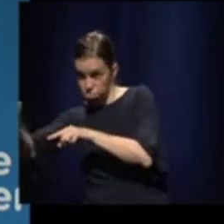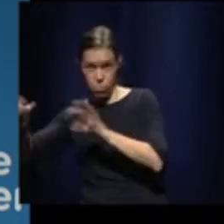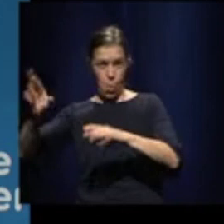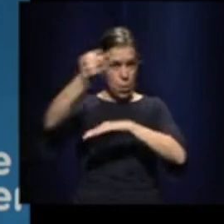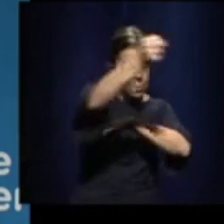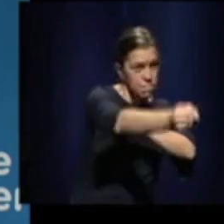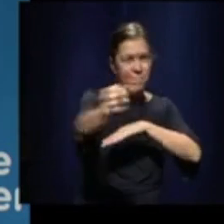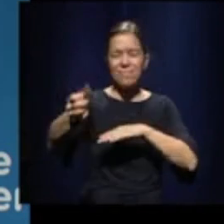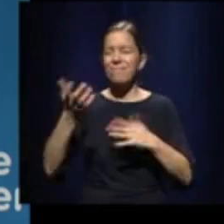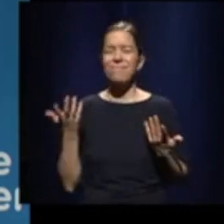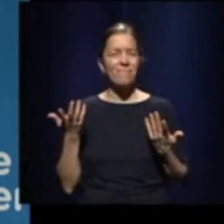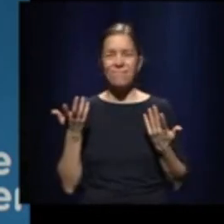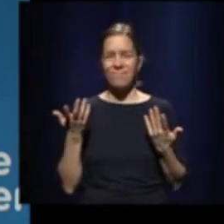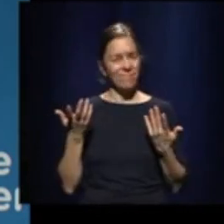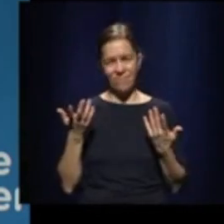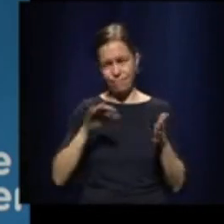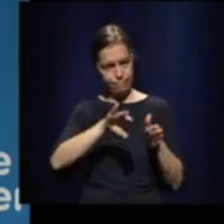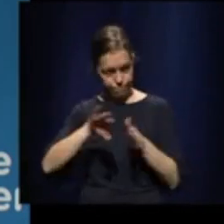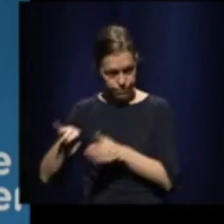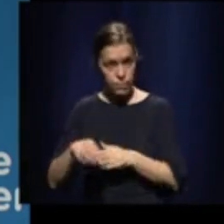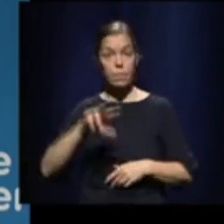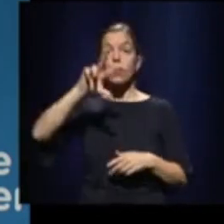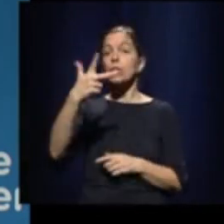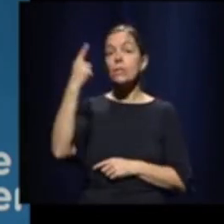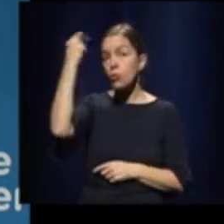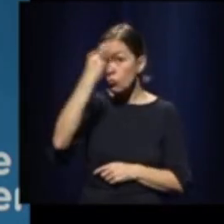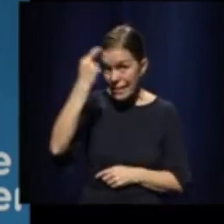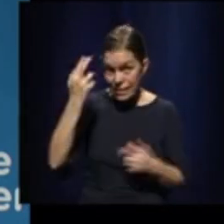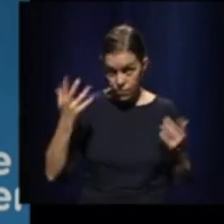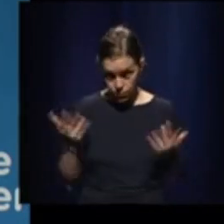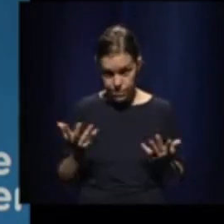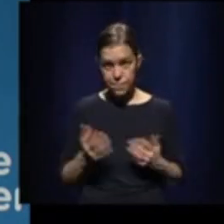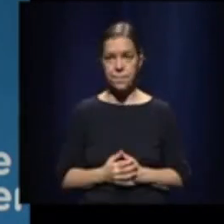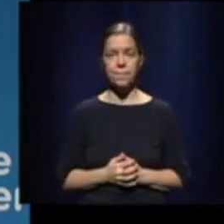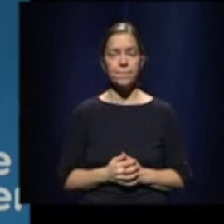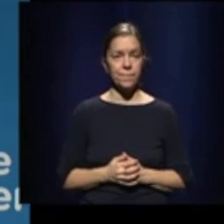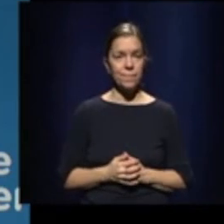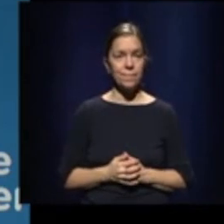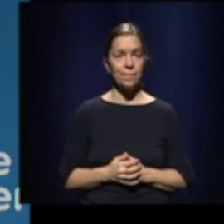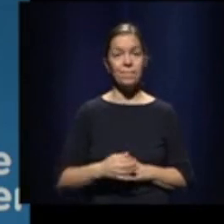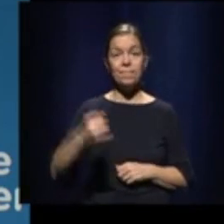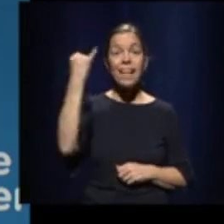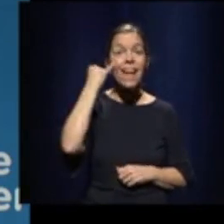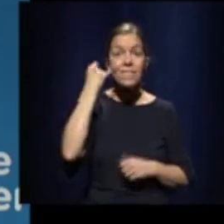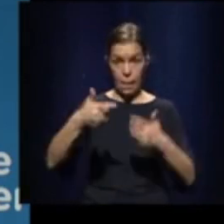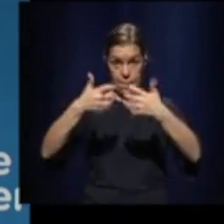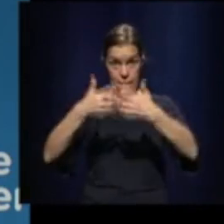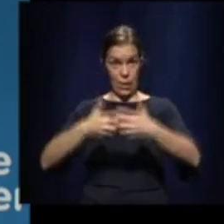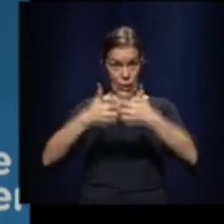The third reason is that if they are not really well used or well placed,